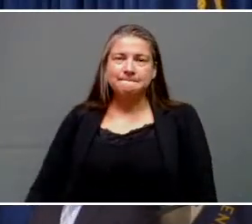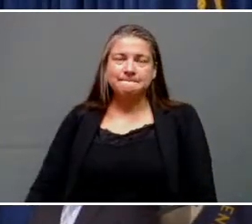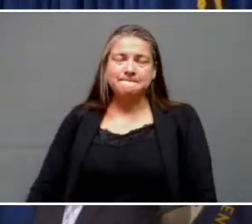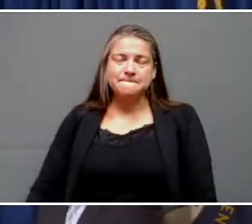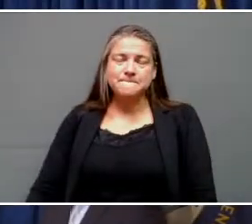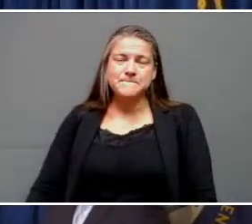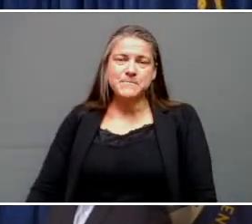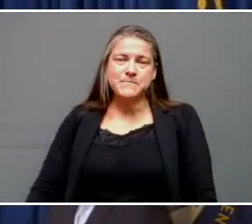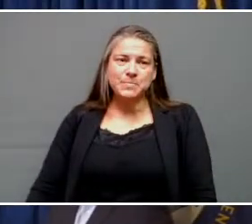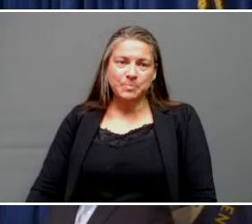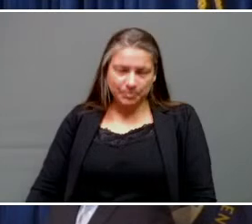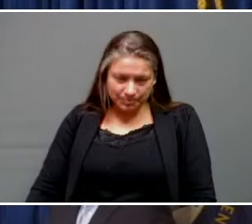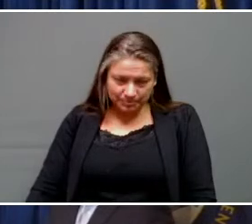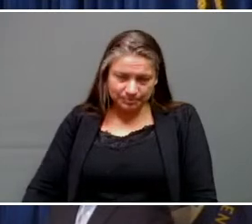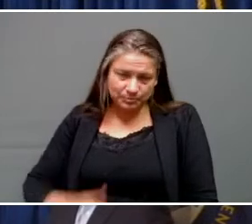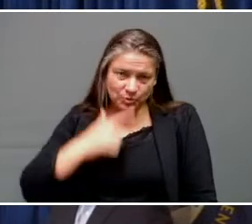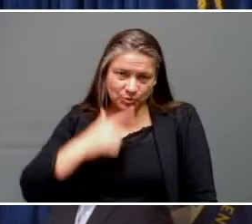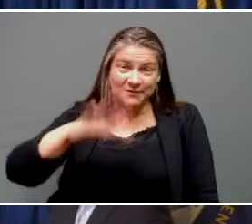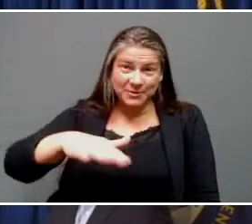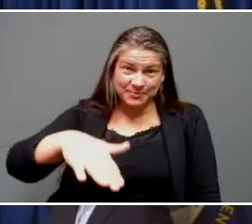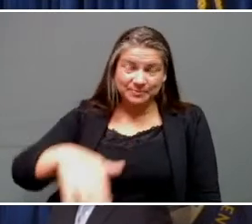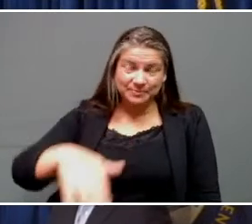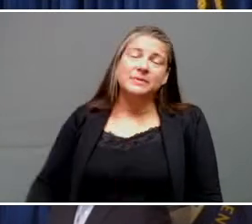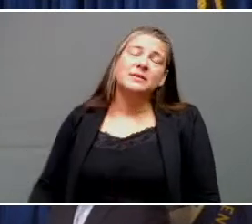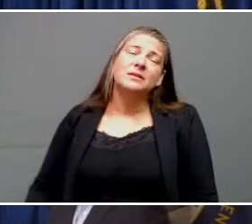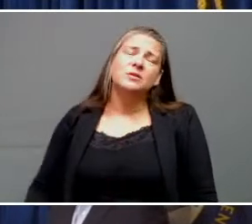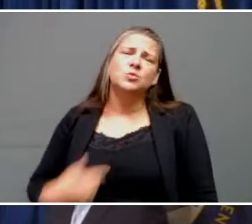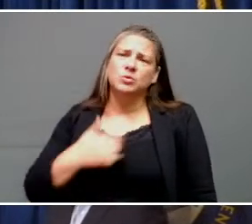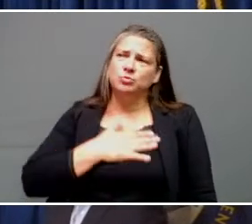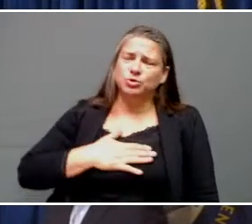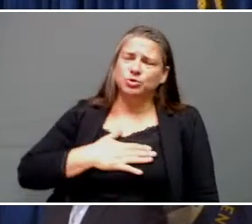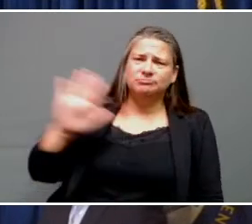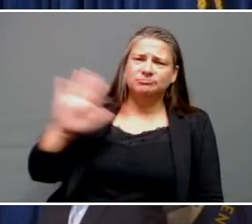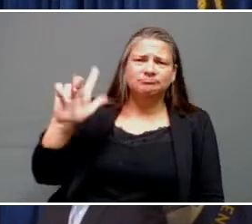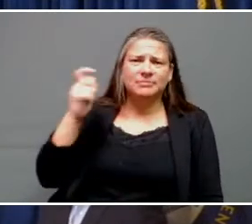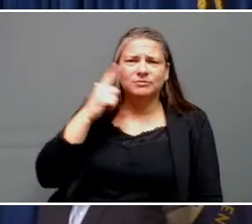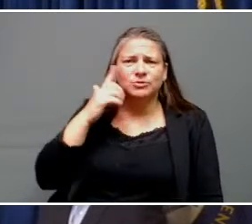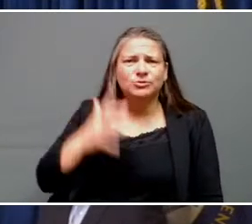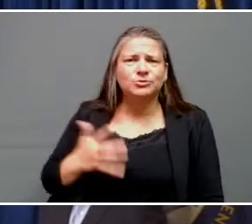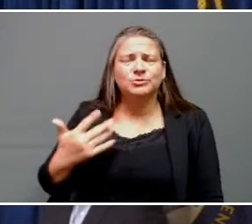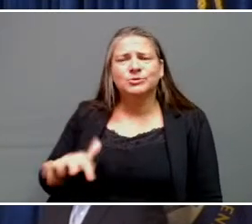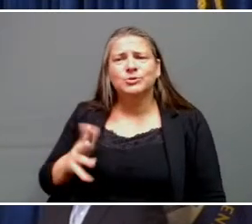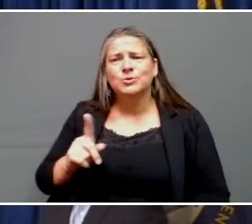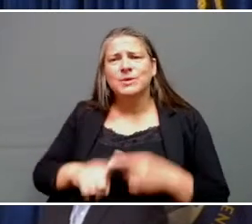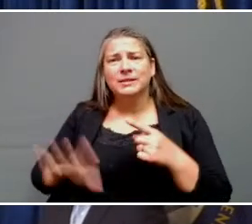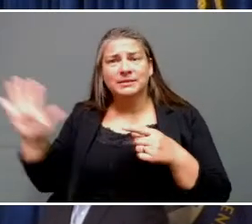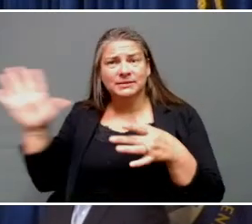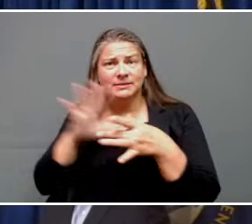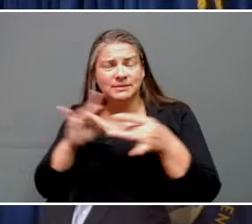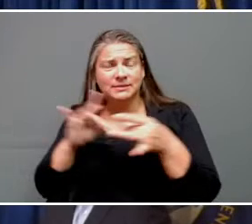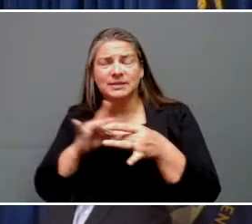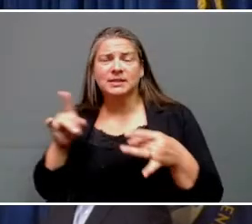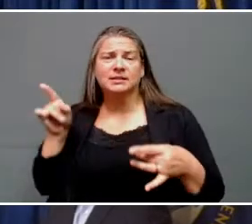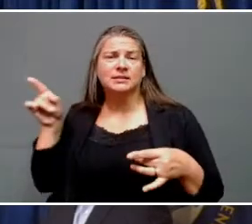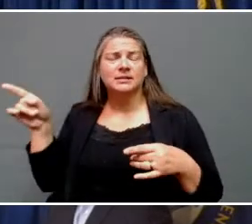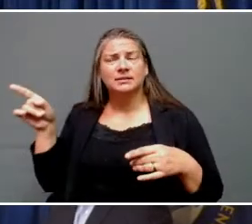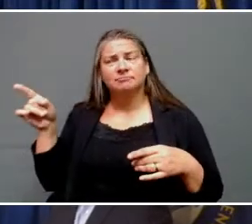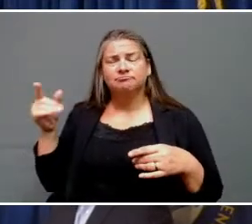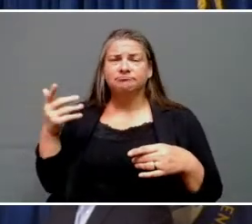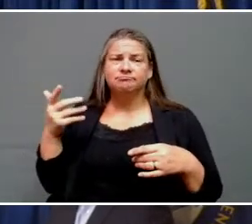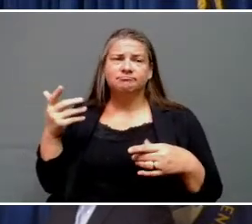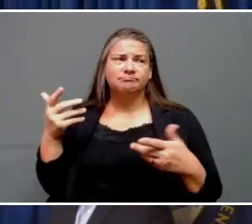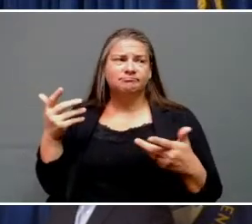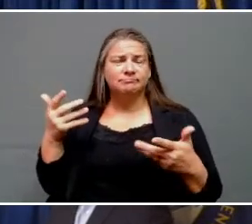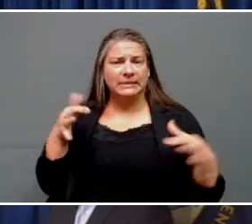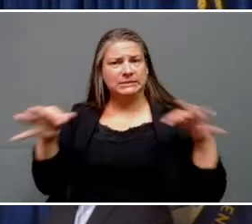Good afternoon. Appreciate the governor and what has been said here in explanation of what we are